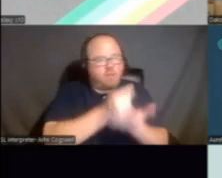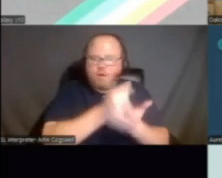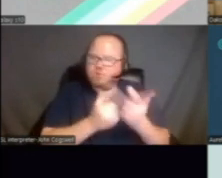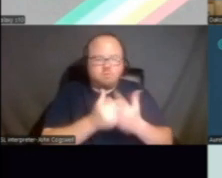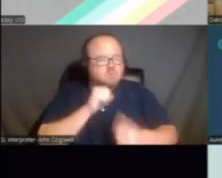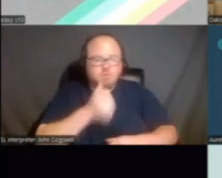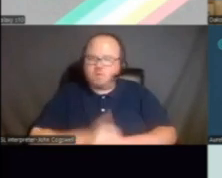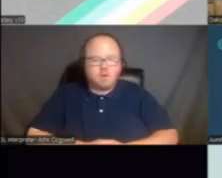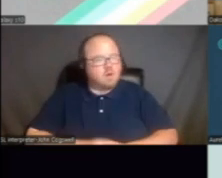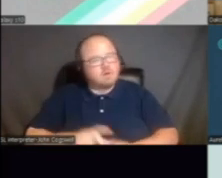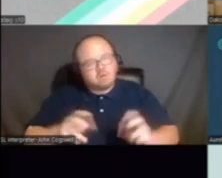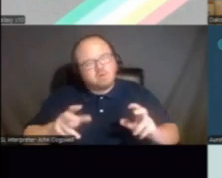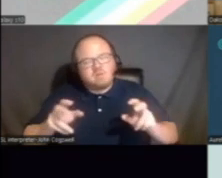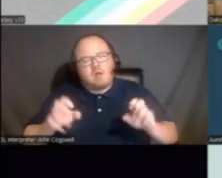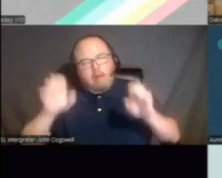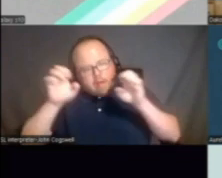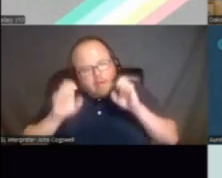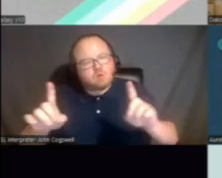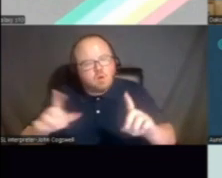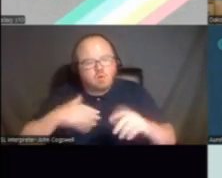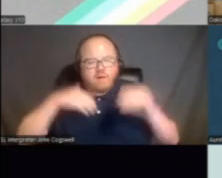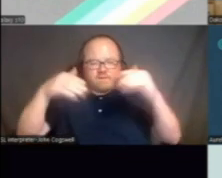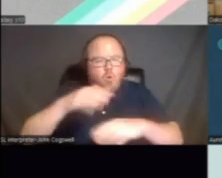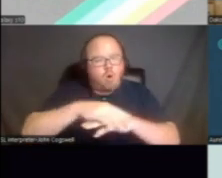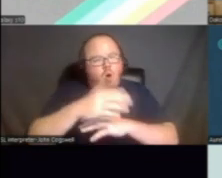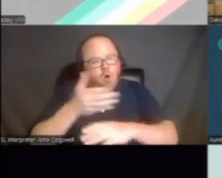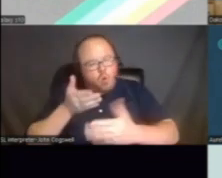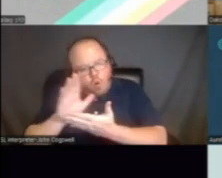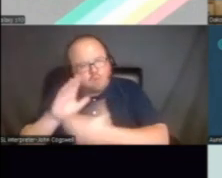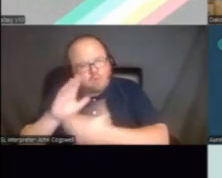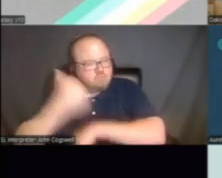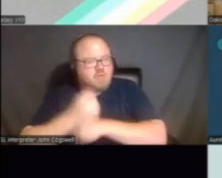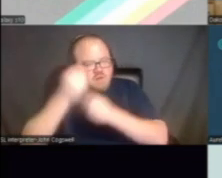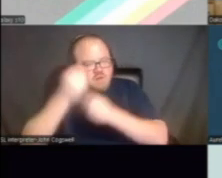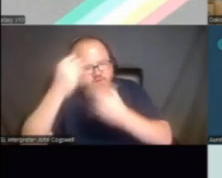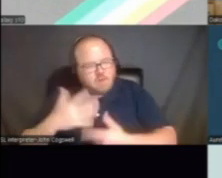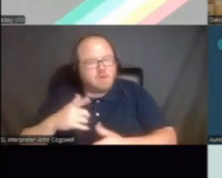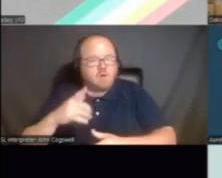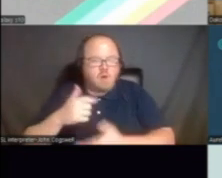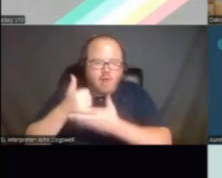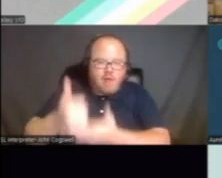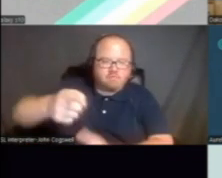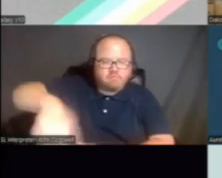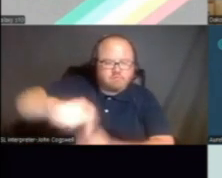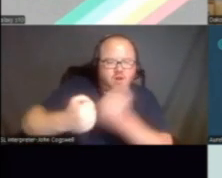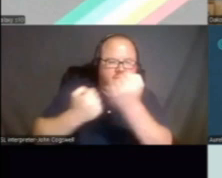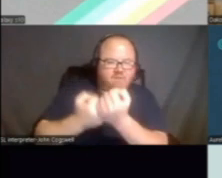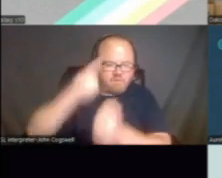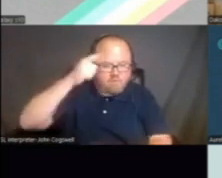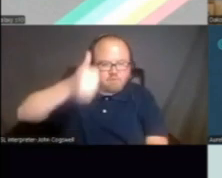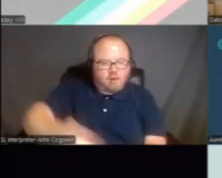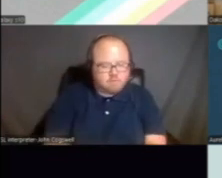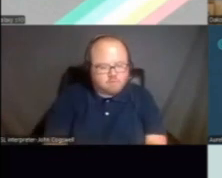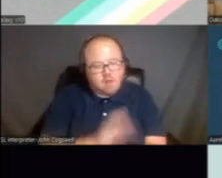they're educational and focused on rights-based information they can use to advocate for themselves. Our